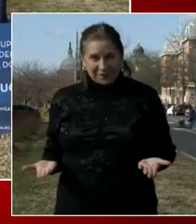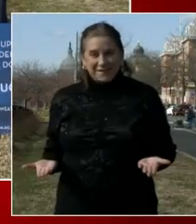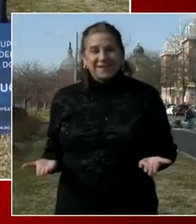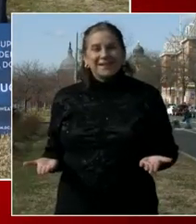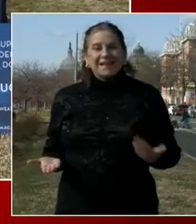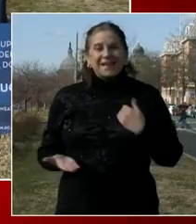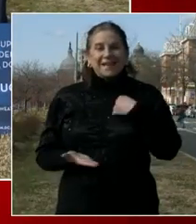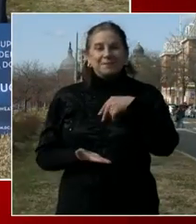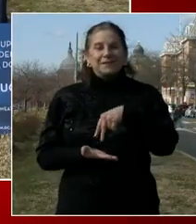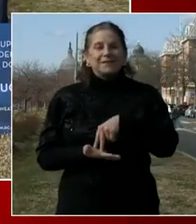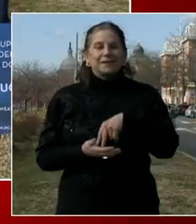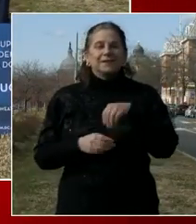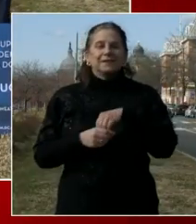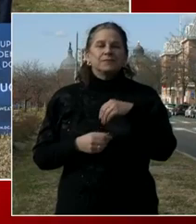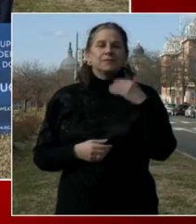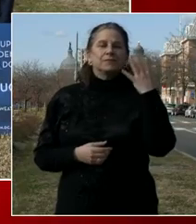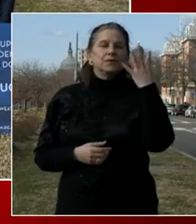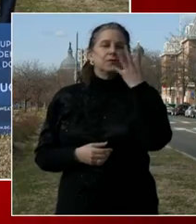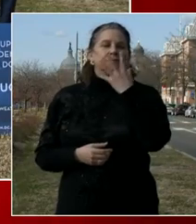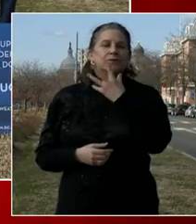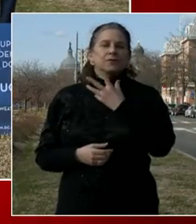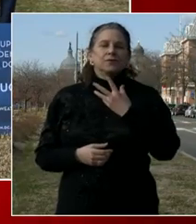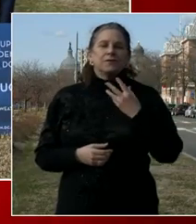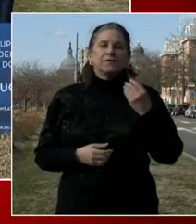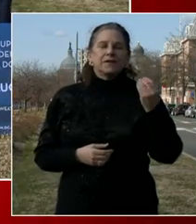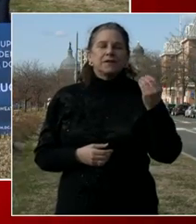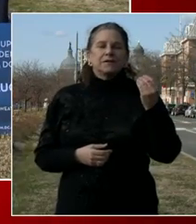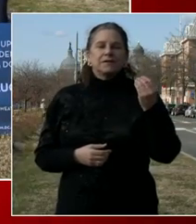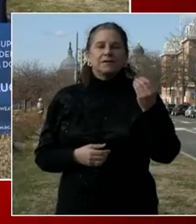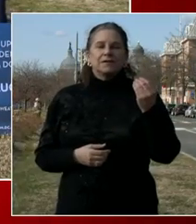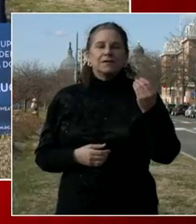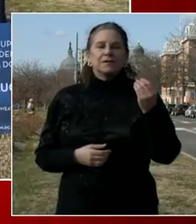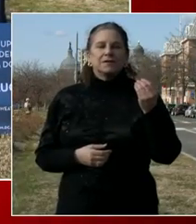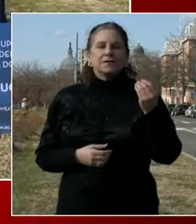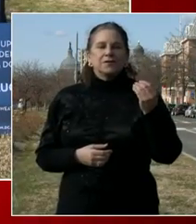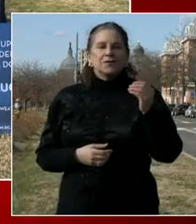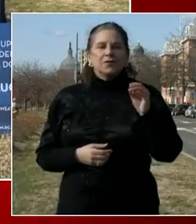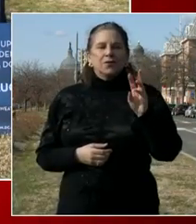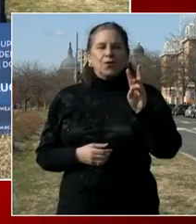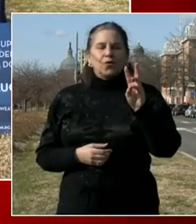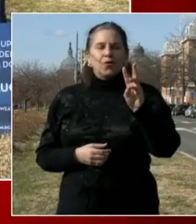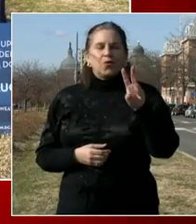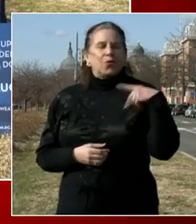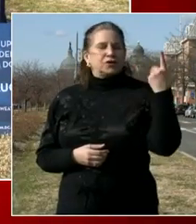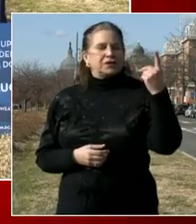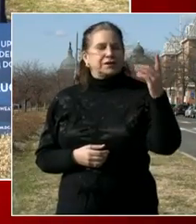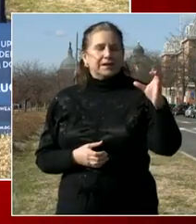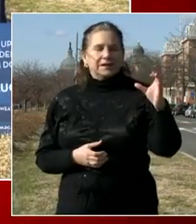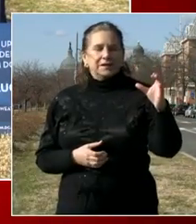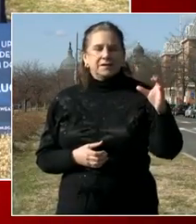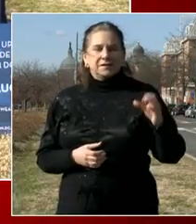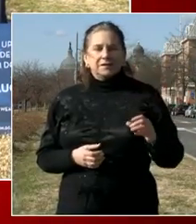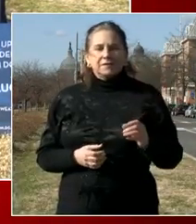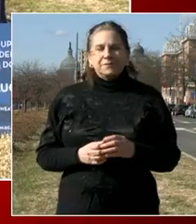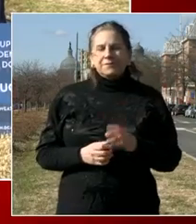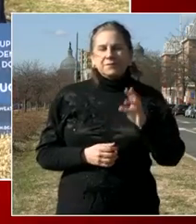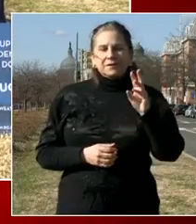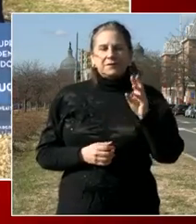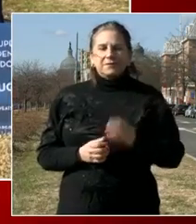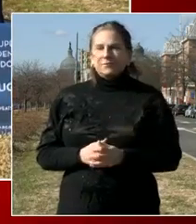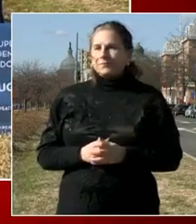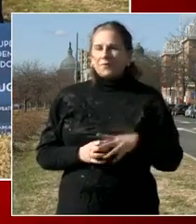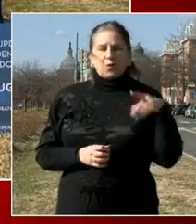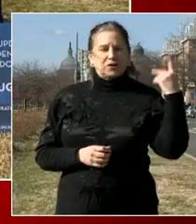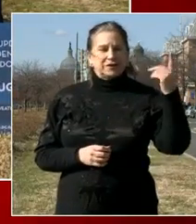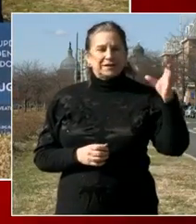in beautiful Ward 6 in the heart of Washington, where about, I guess, about